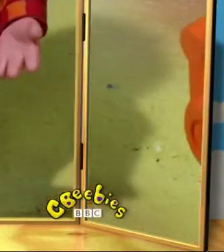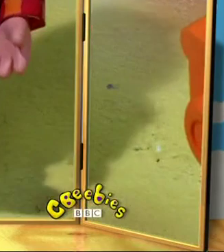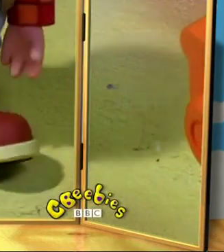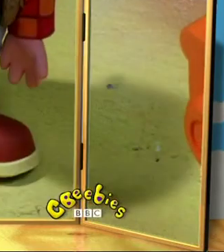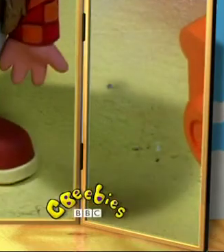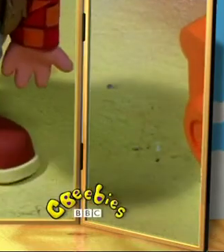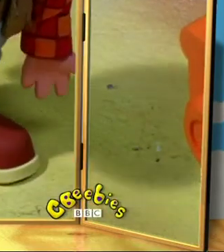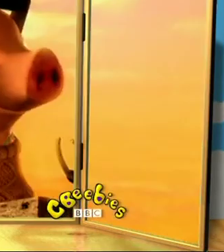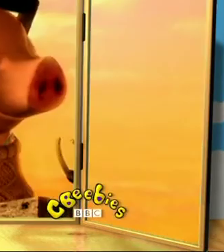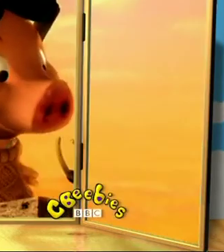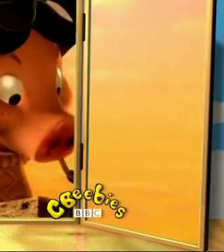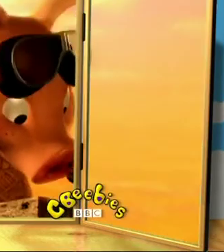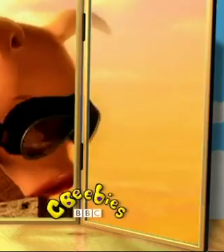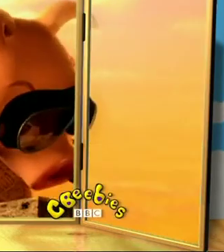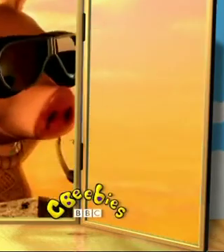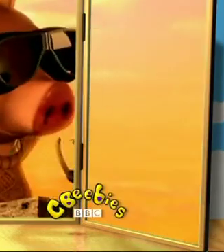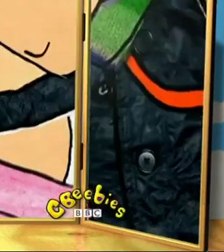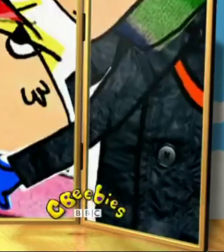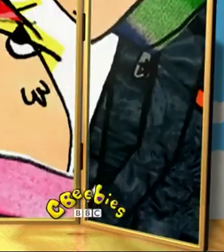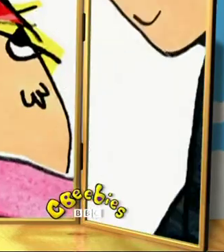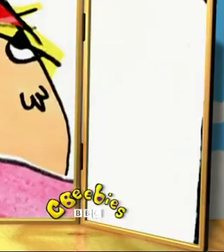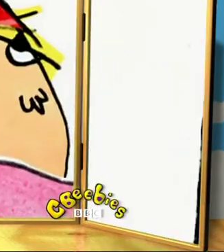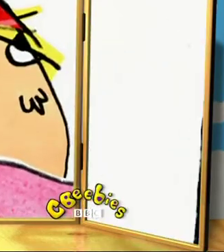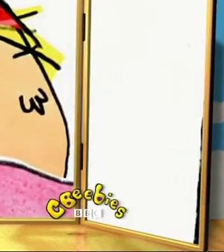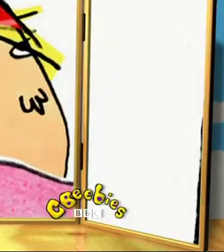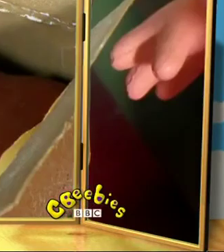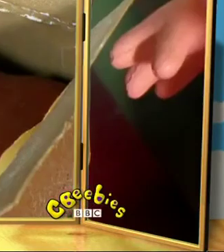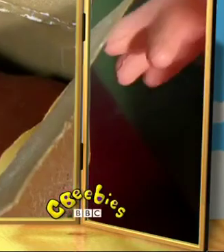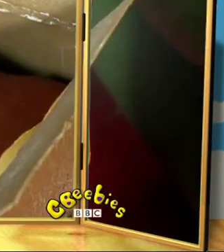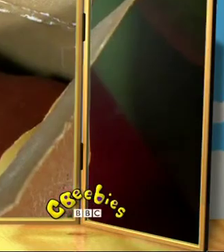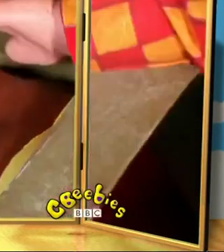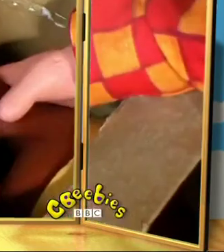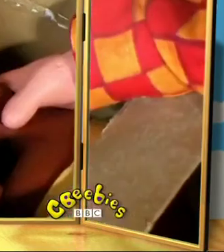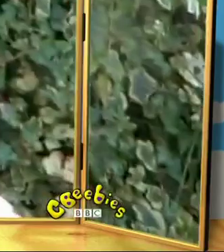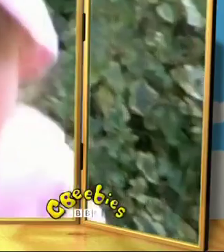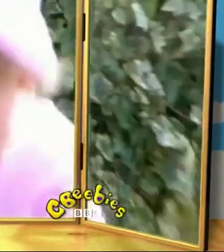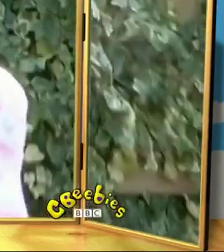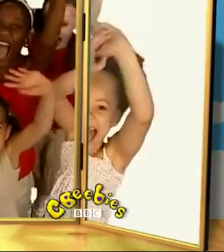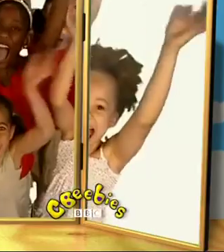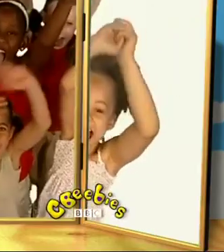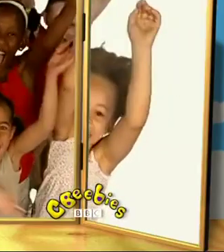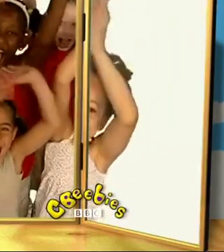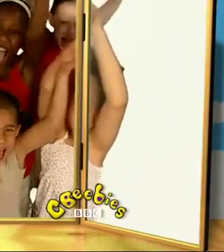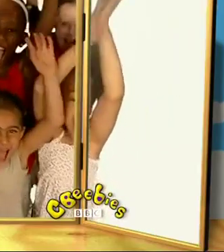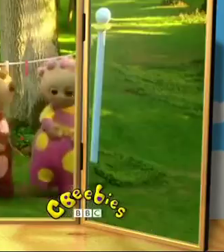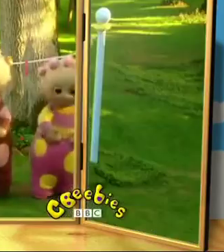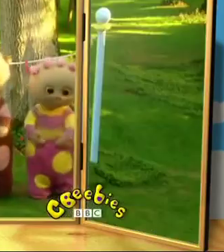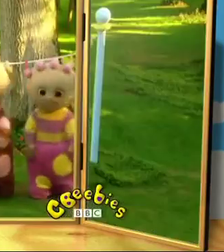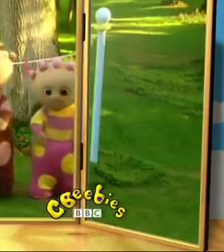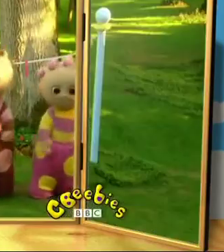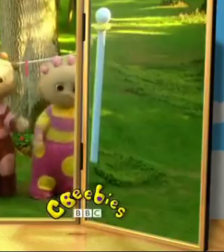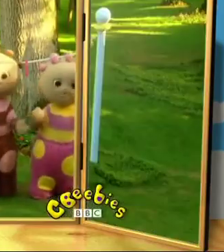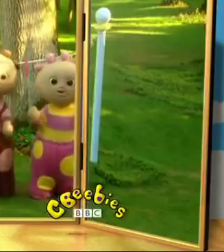fun You've done it on your own Getting dressed is so much fun You've done it on your own